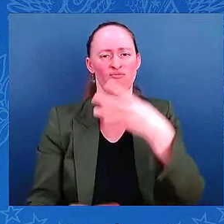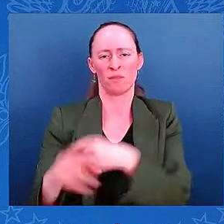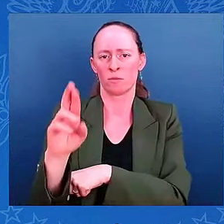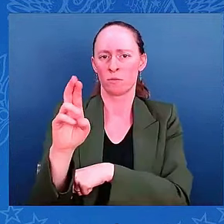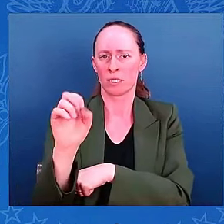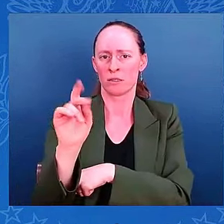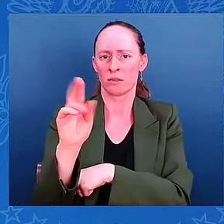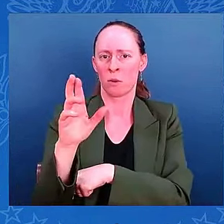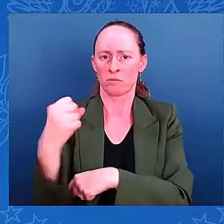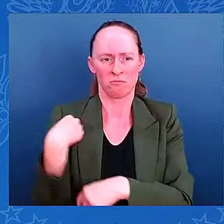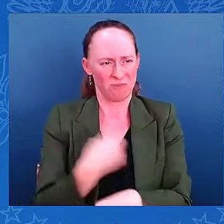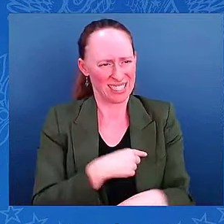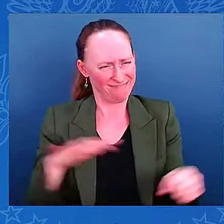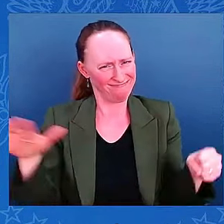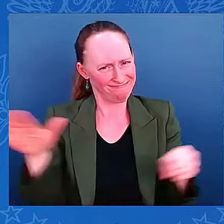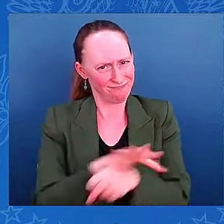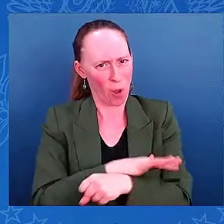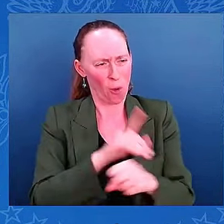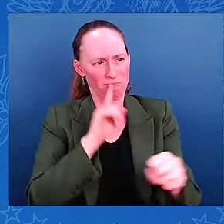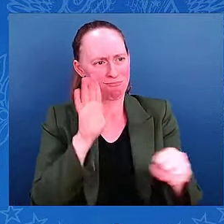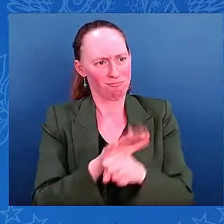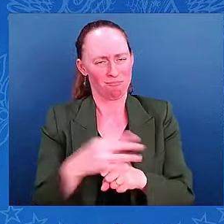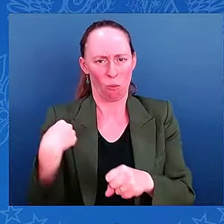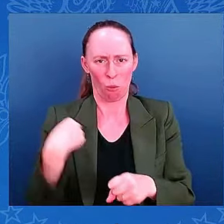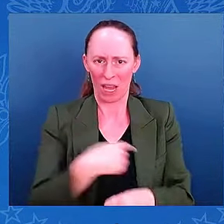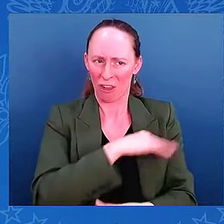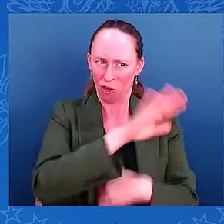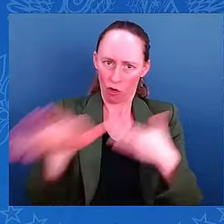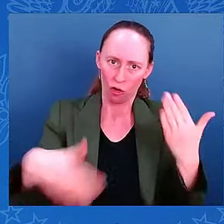at your direction. And with that, I'll pause.